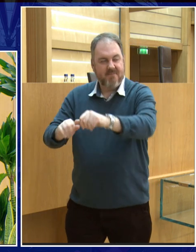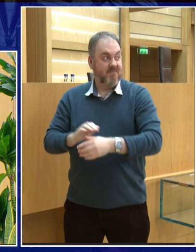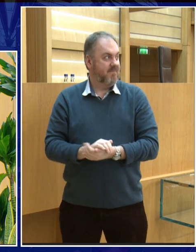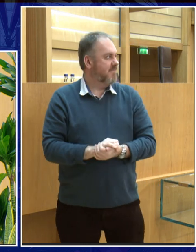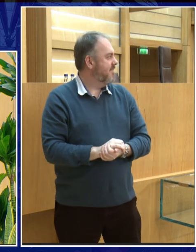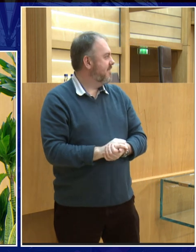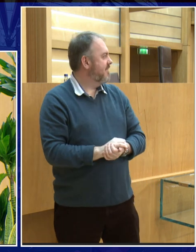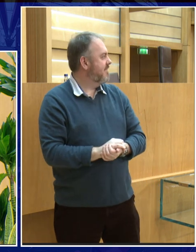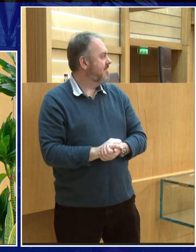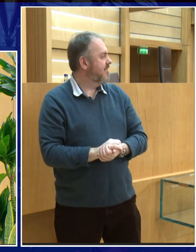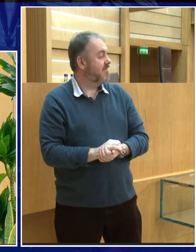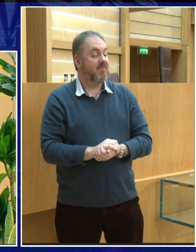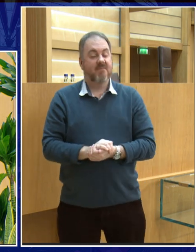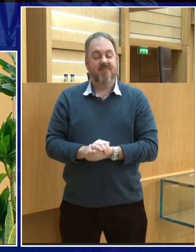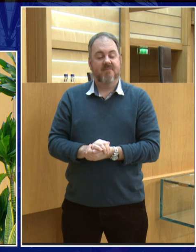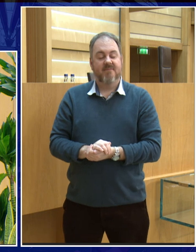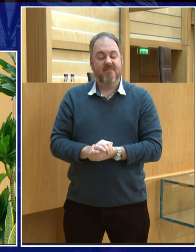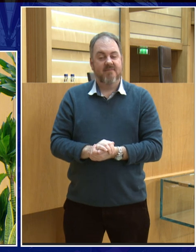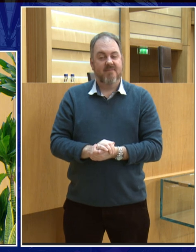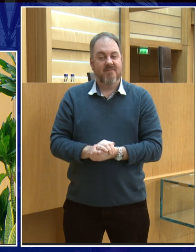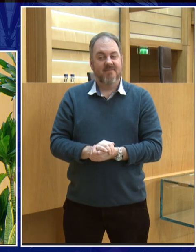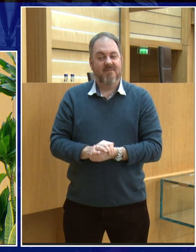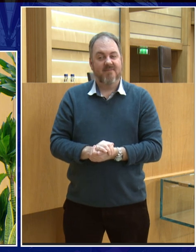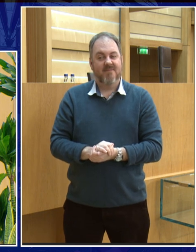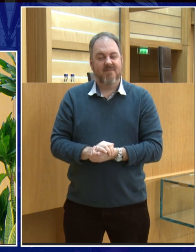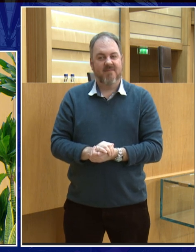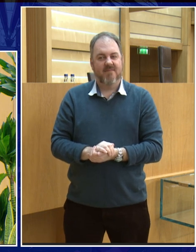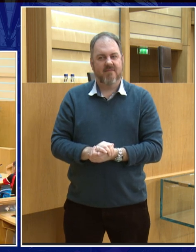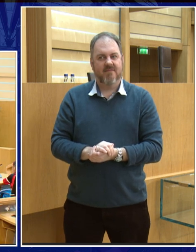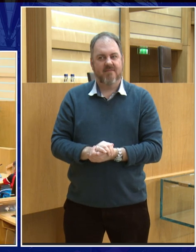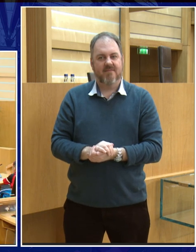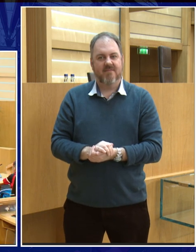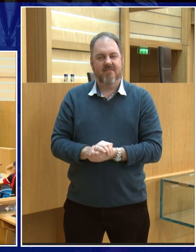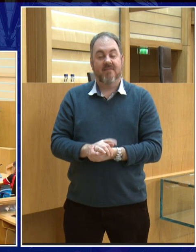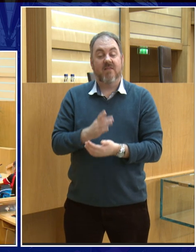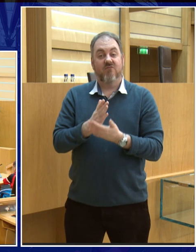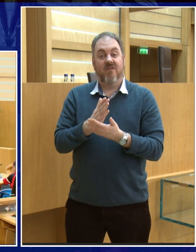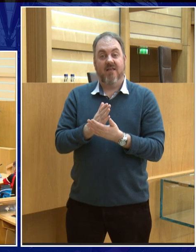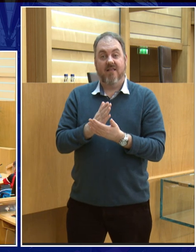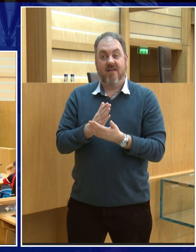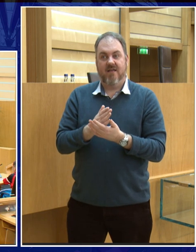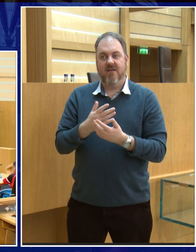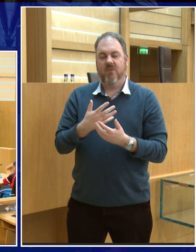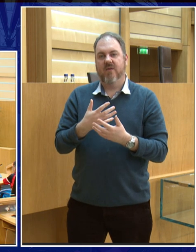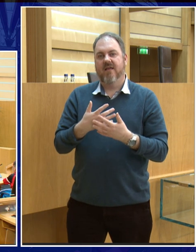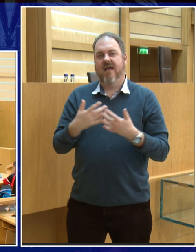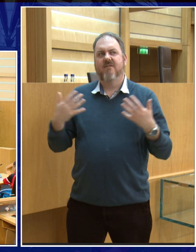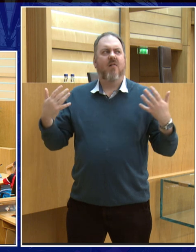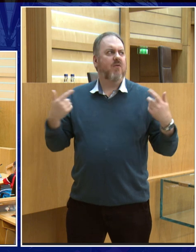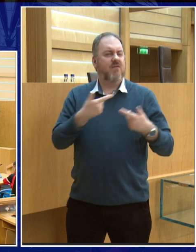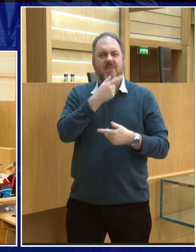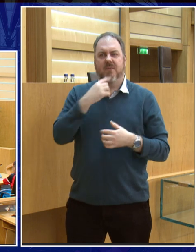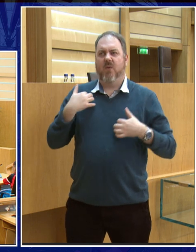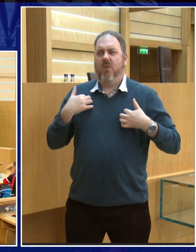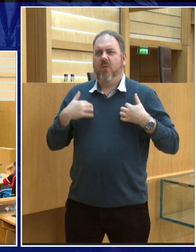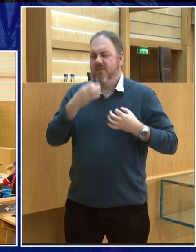poem. One of the other things that people have done is they've just looked and just like me, we have many fellow lunatics out there.